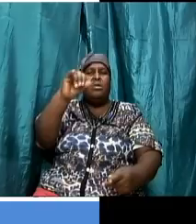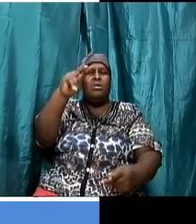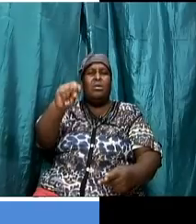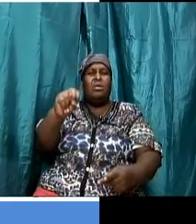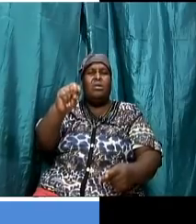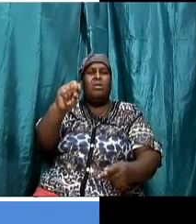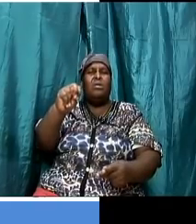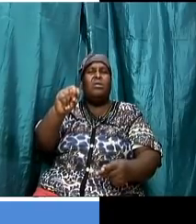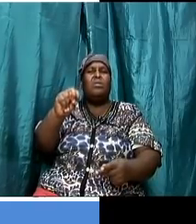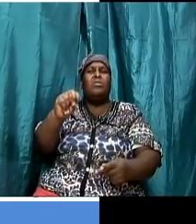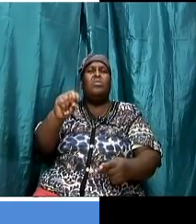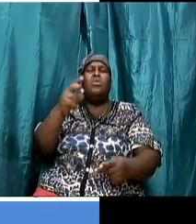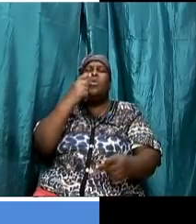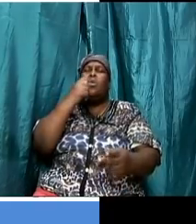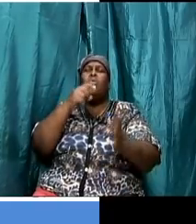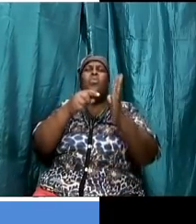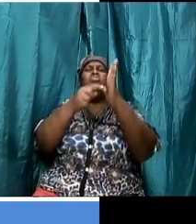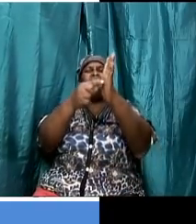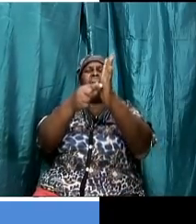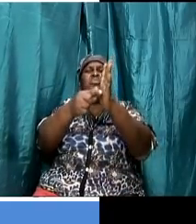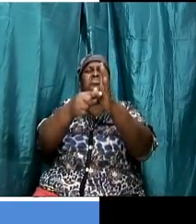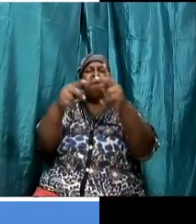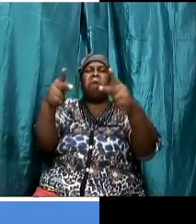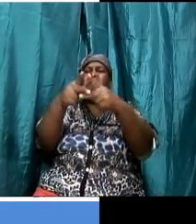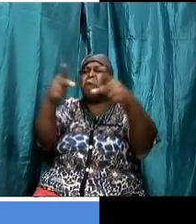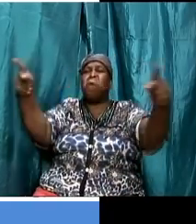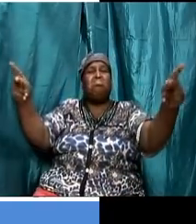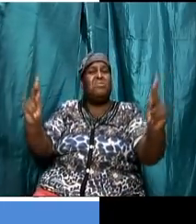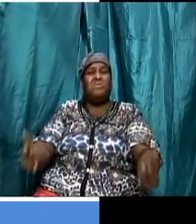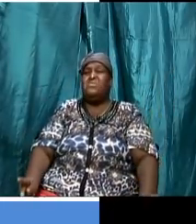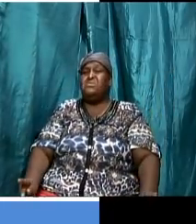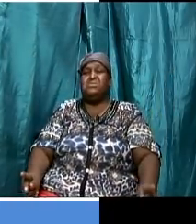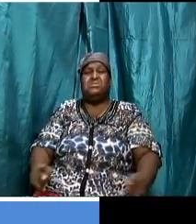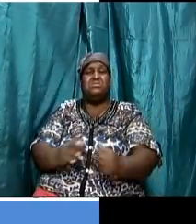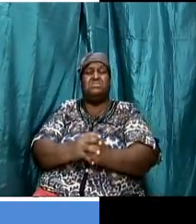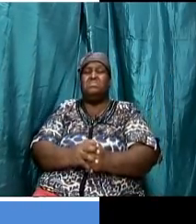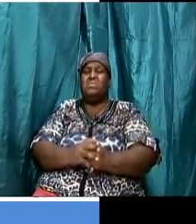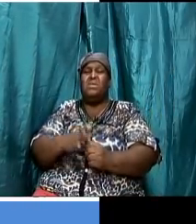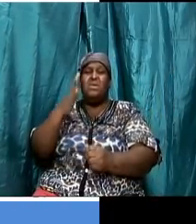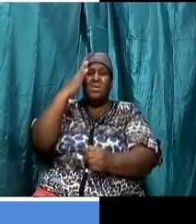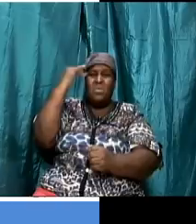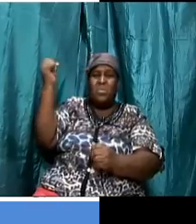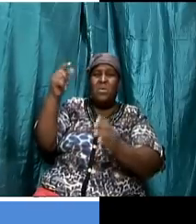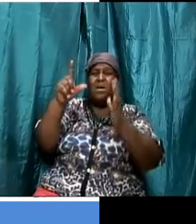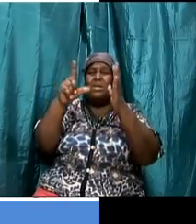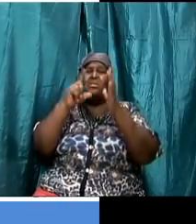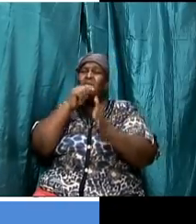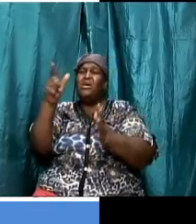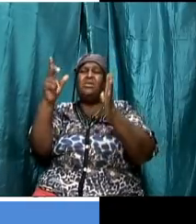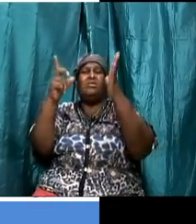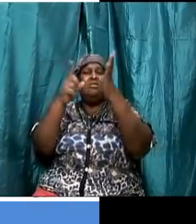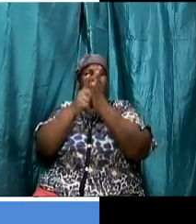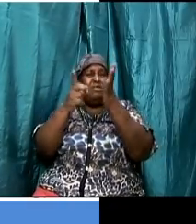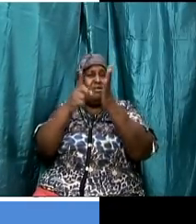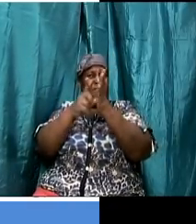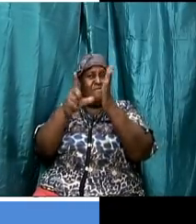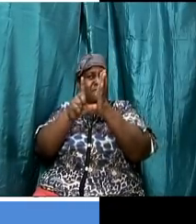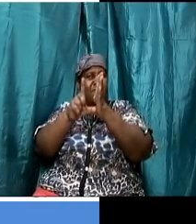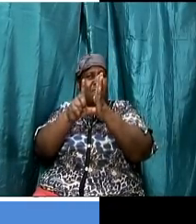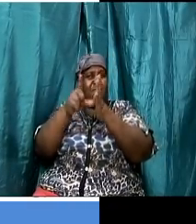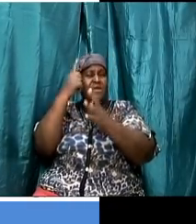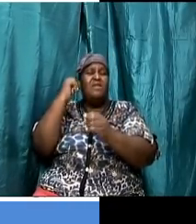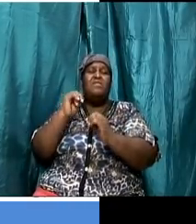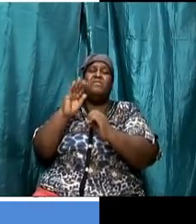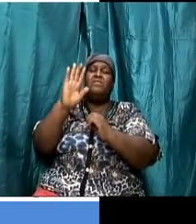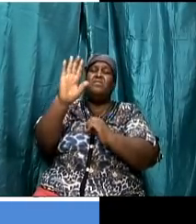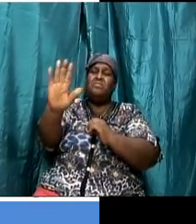pharisees and they look and they say why is it not lawful for your disciples